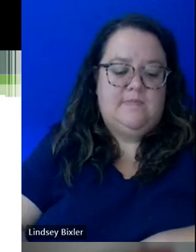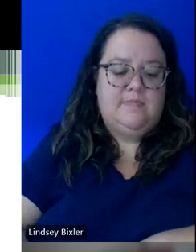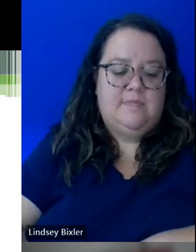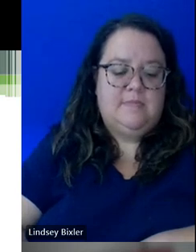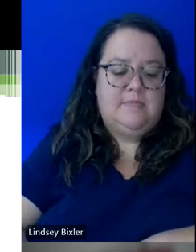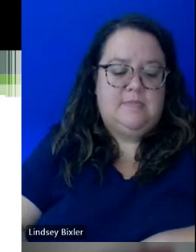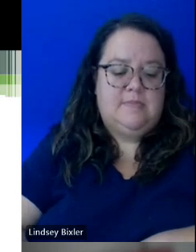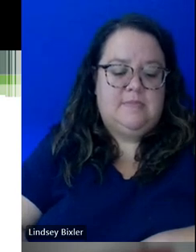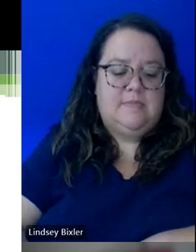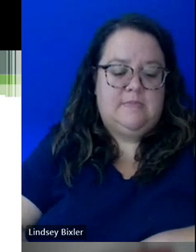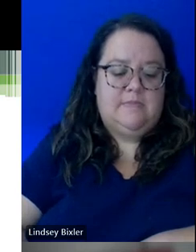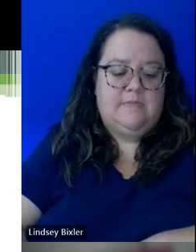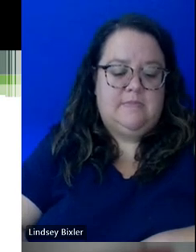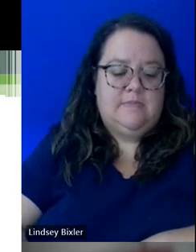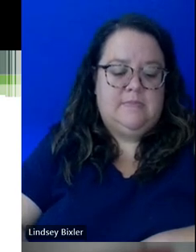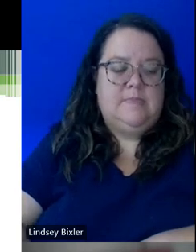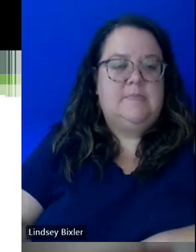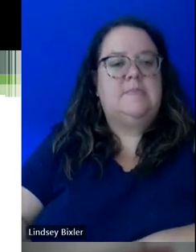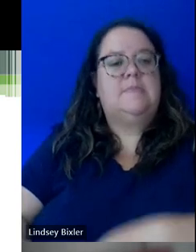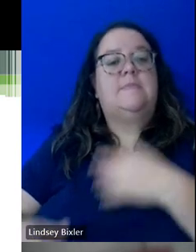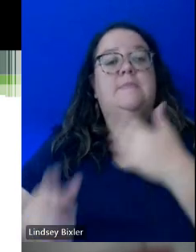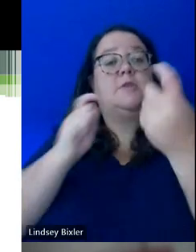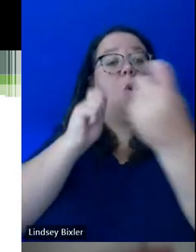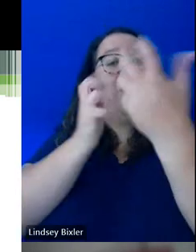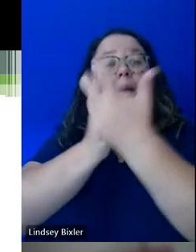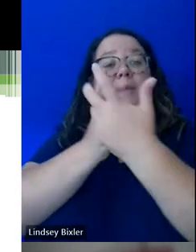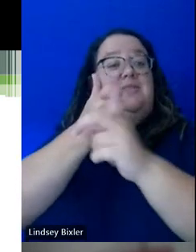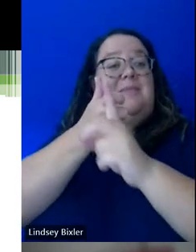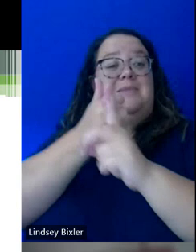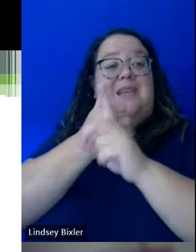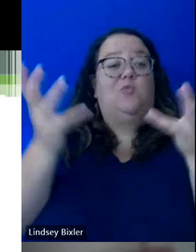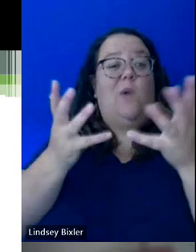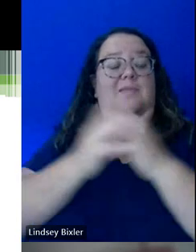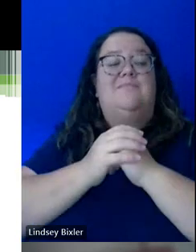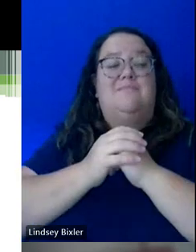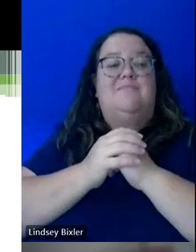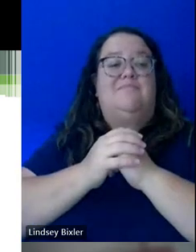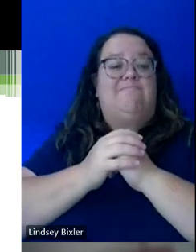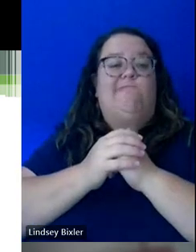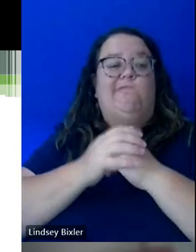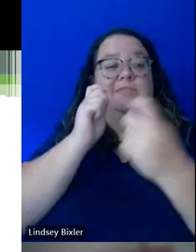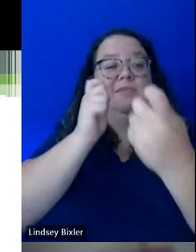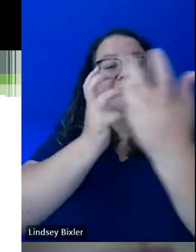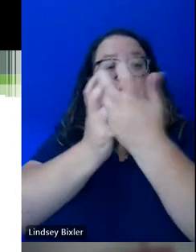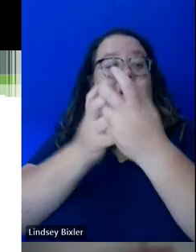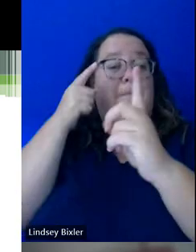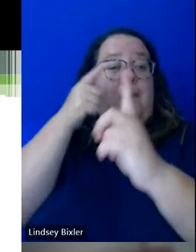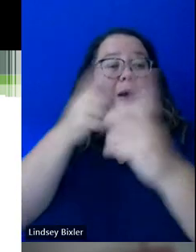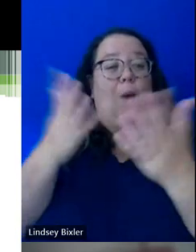The accommodations themselves. So as I mentioned a minute ago, it is right, we're trying to find equitable access